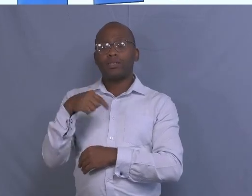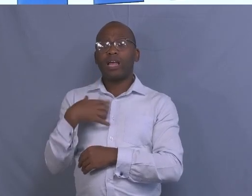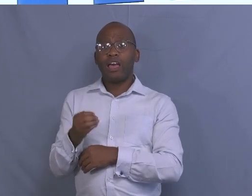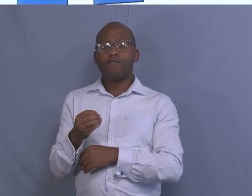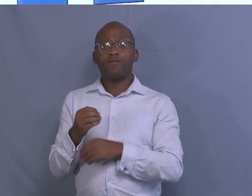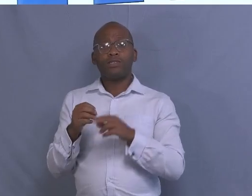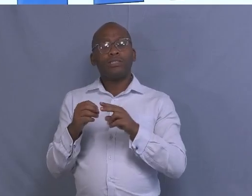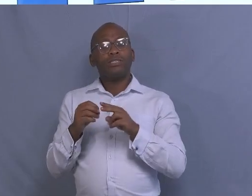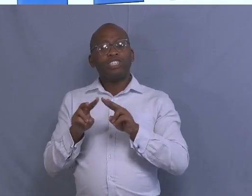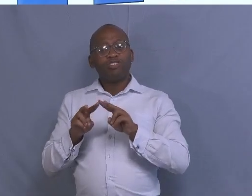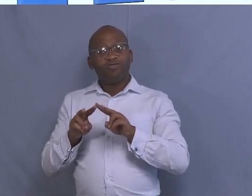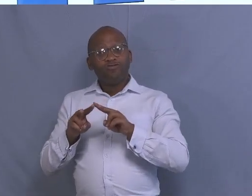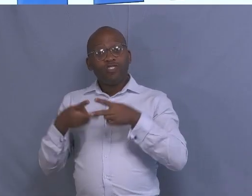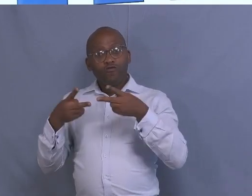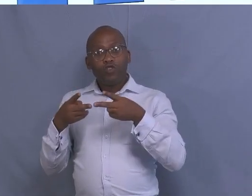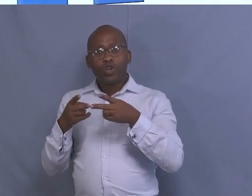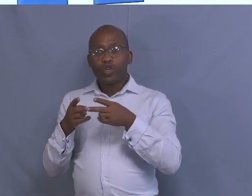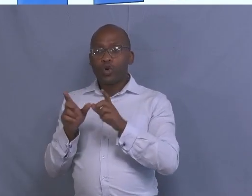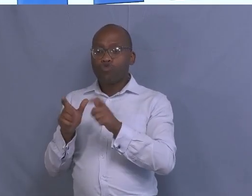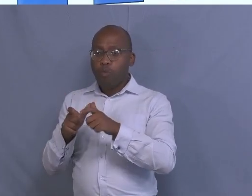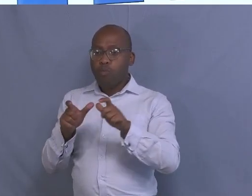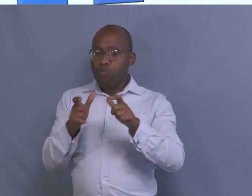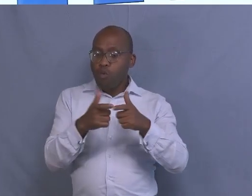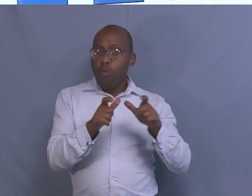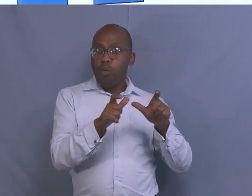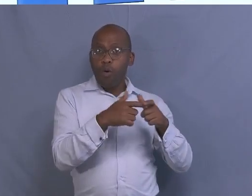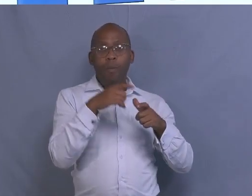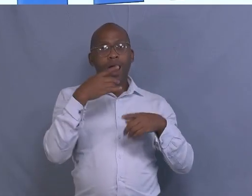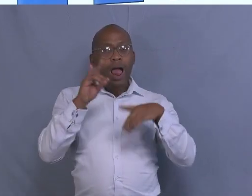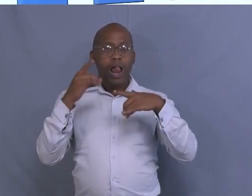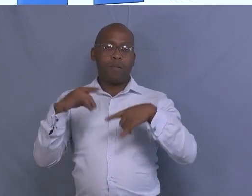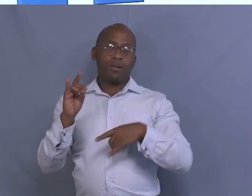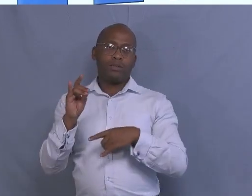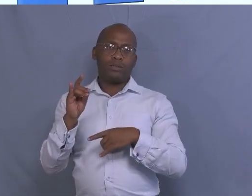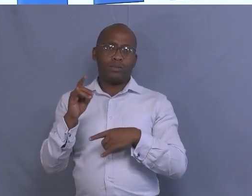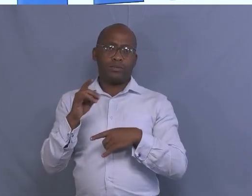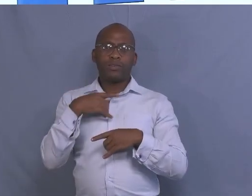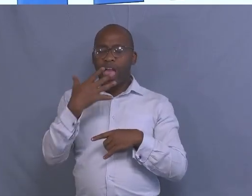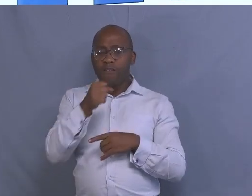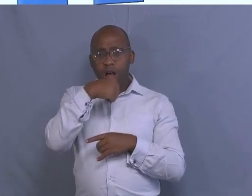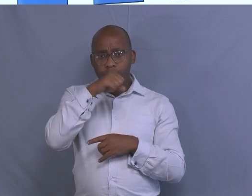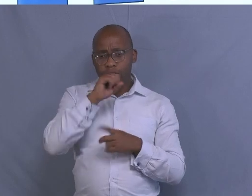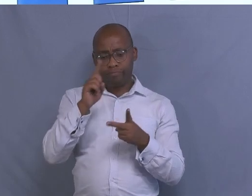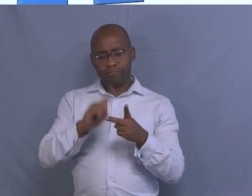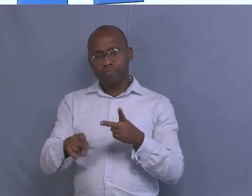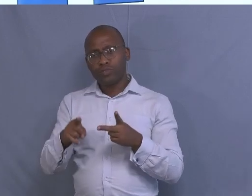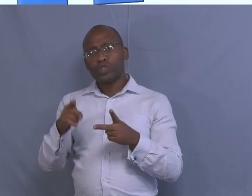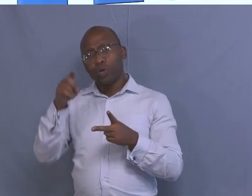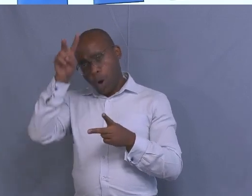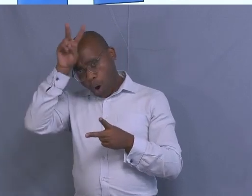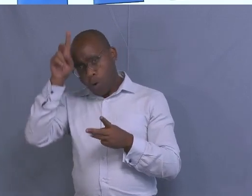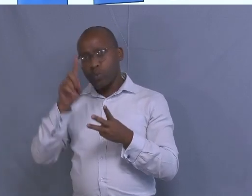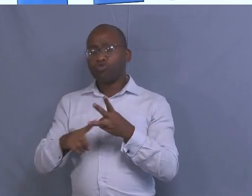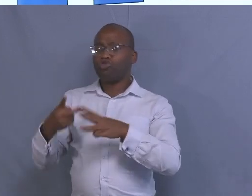talking about the herds of animals, there are cattle, sheep, goats, pigs, and so on. Then the last